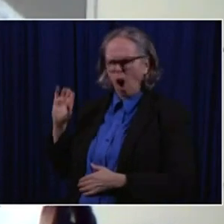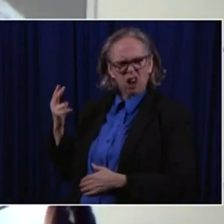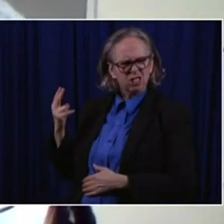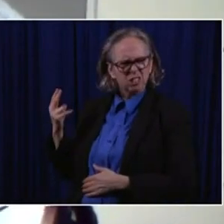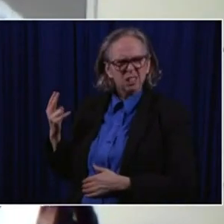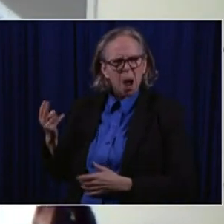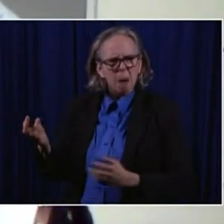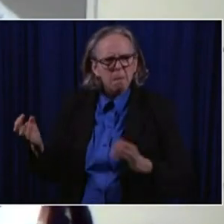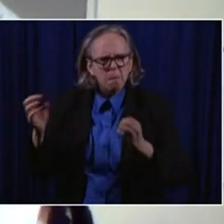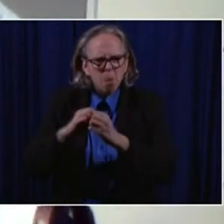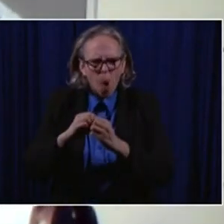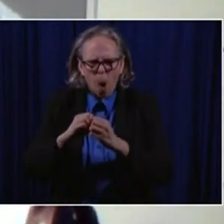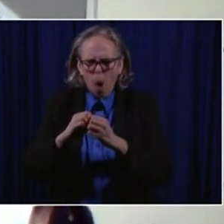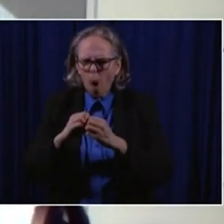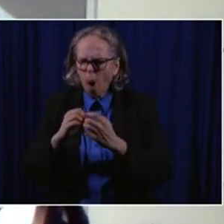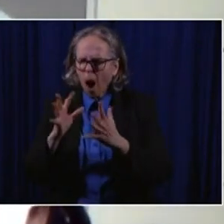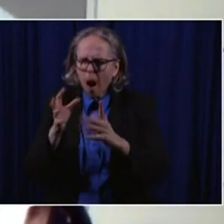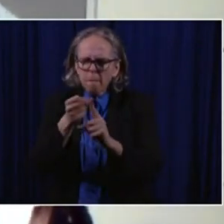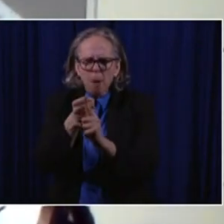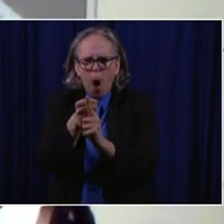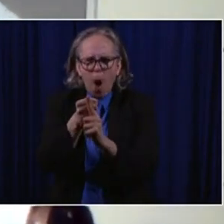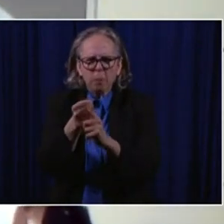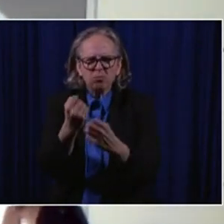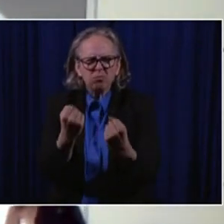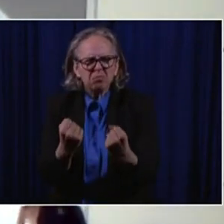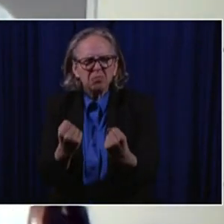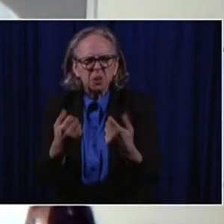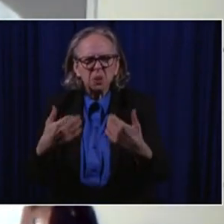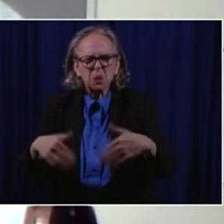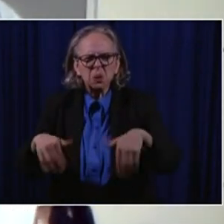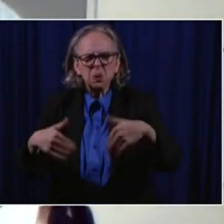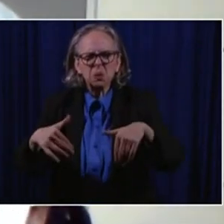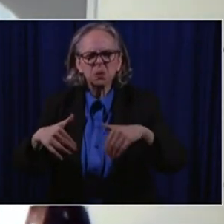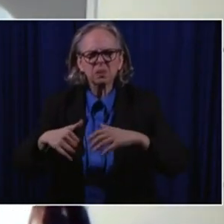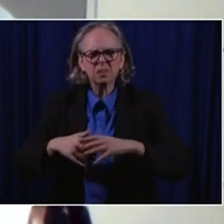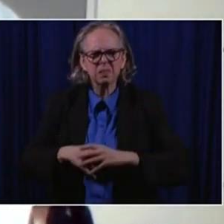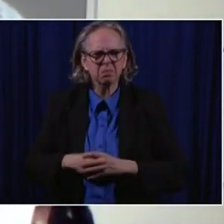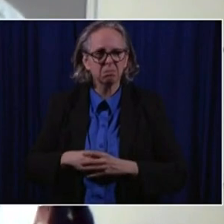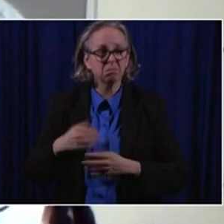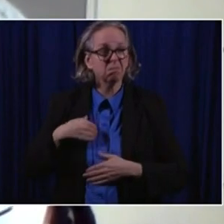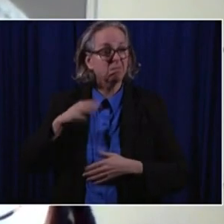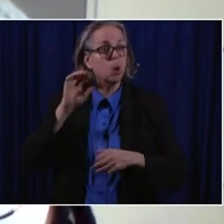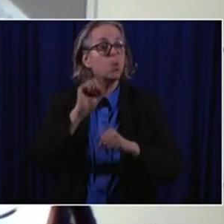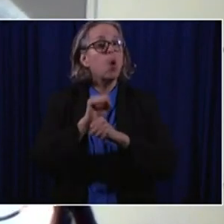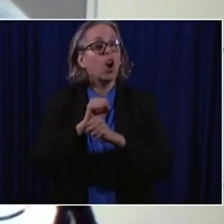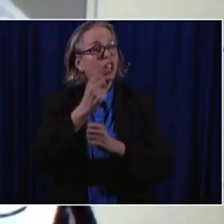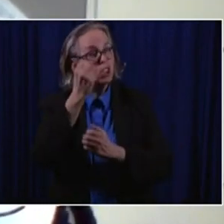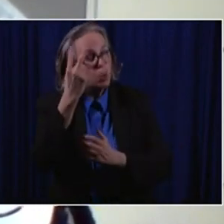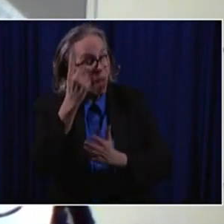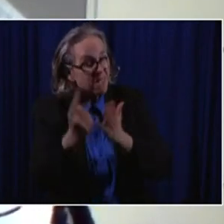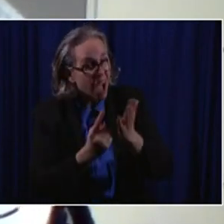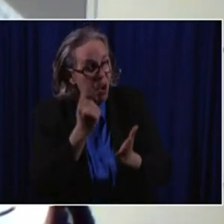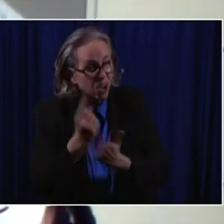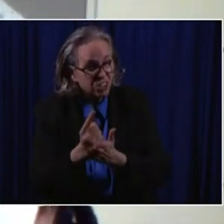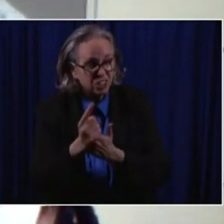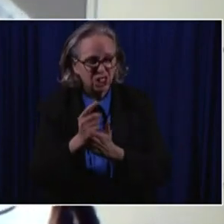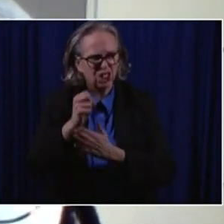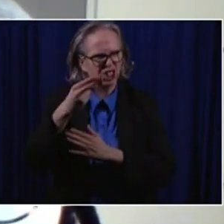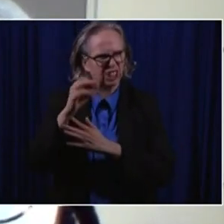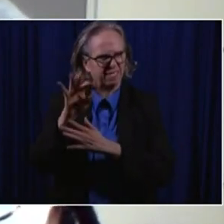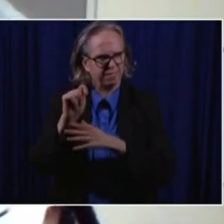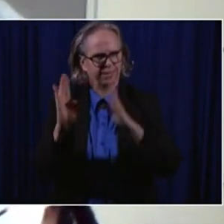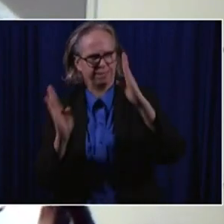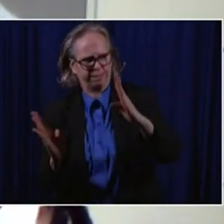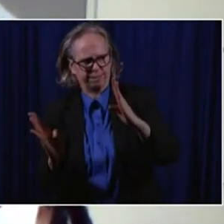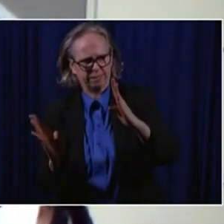had patients in the span of a 12 hour shift, six patients needing to be on a vent. It's been, it's been very bad. Um, I have a